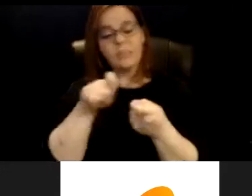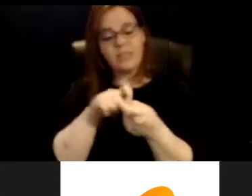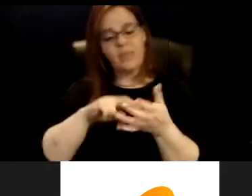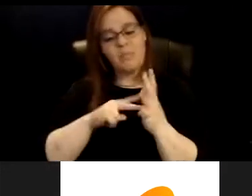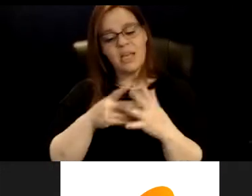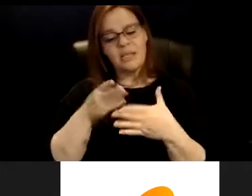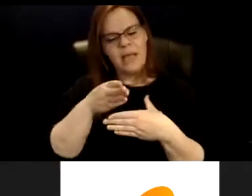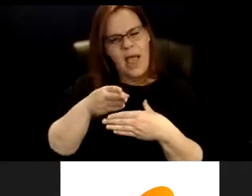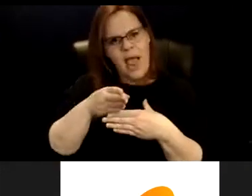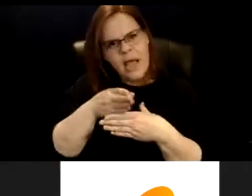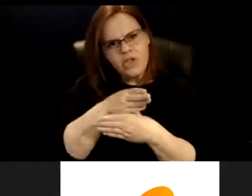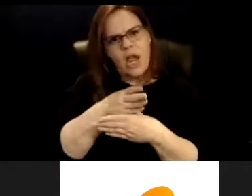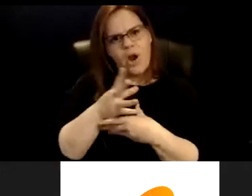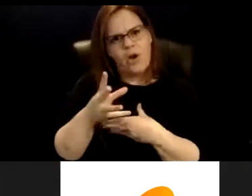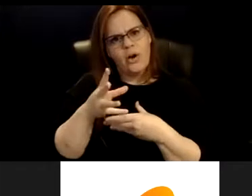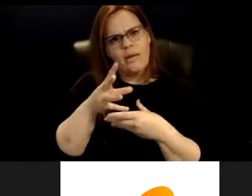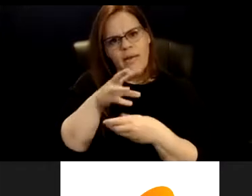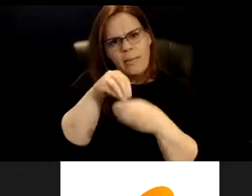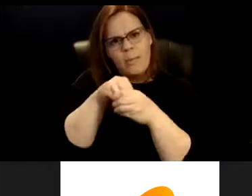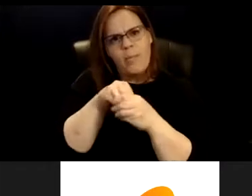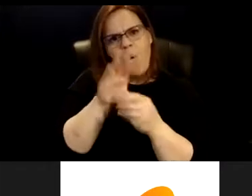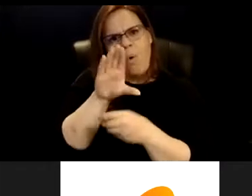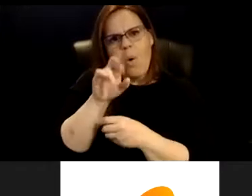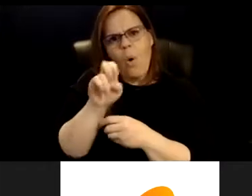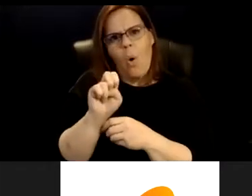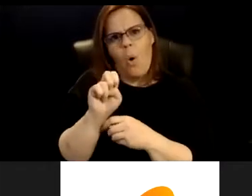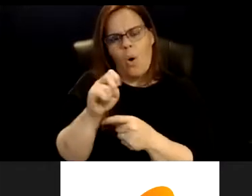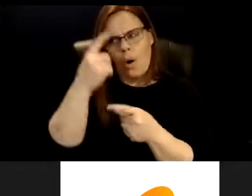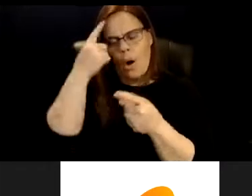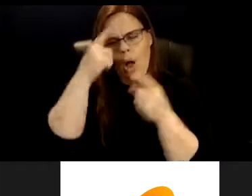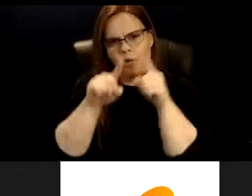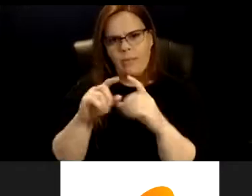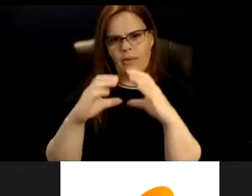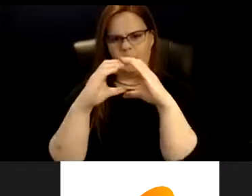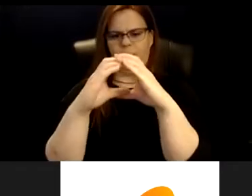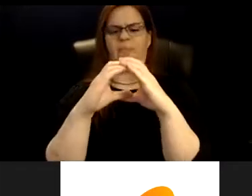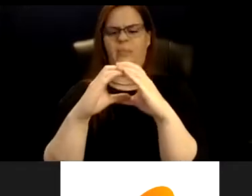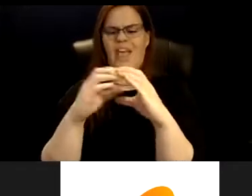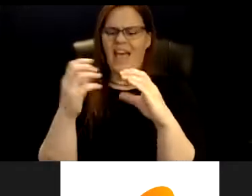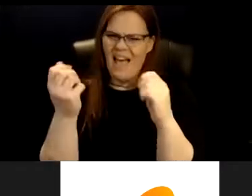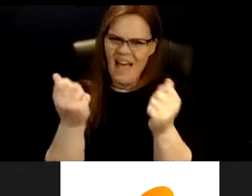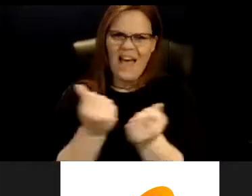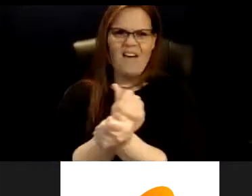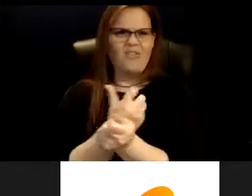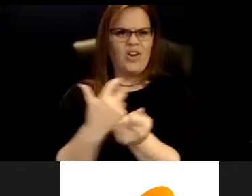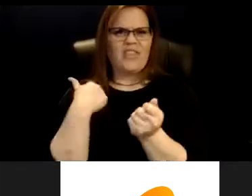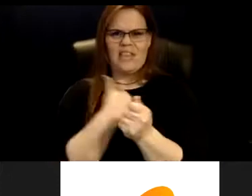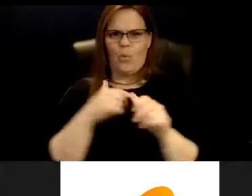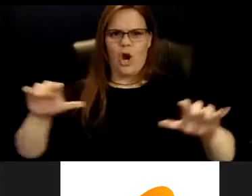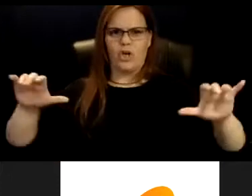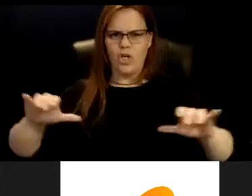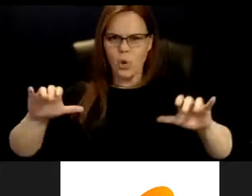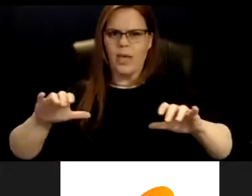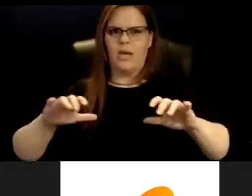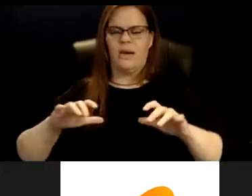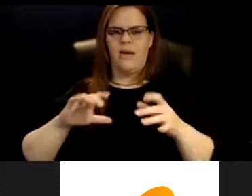core agreement that everything that we're doing is leading to this thing. So if you